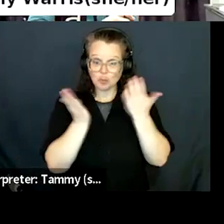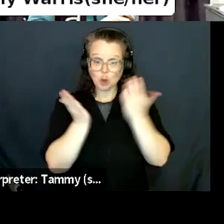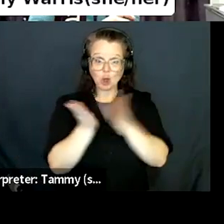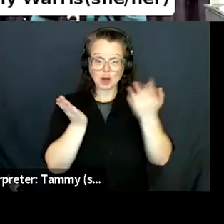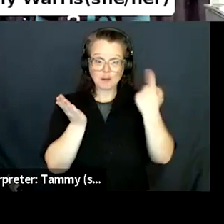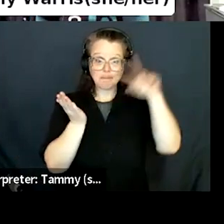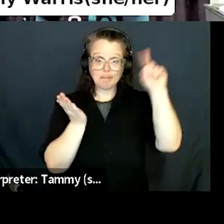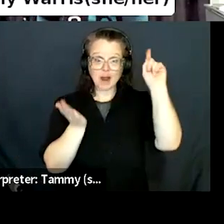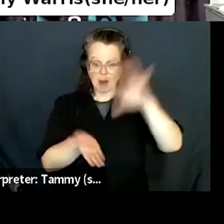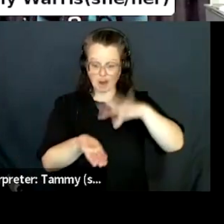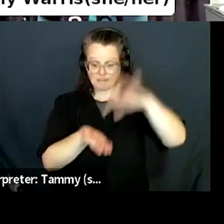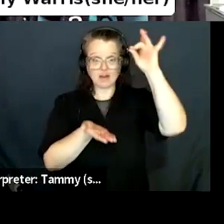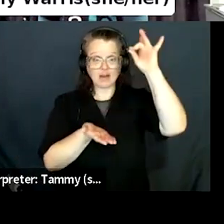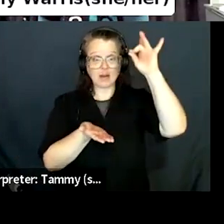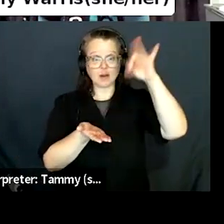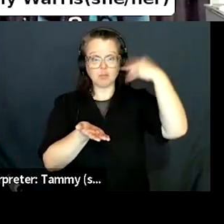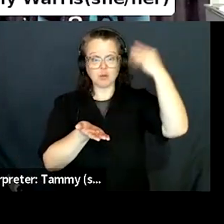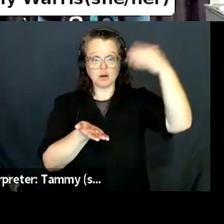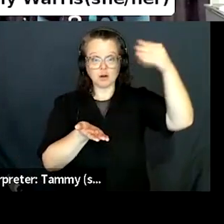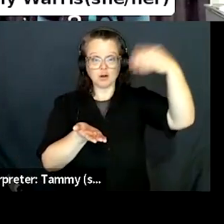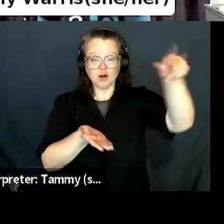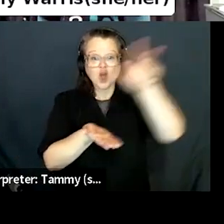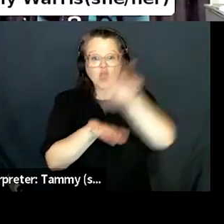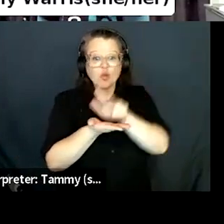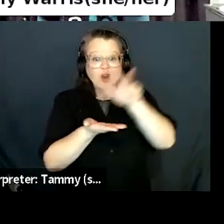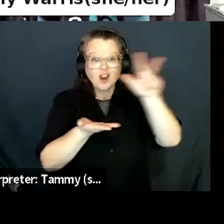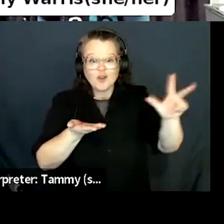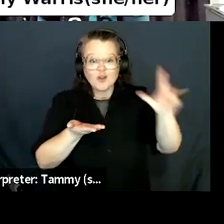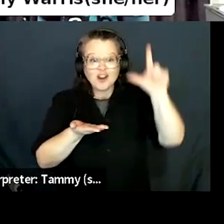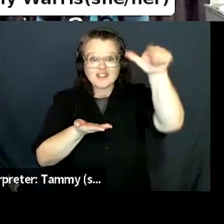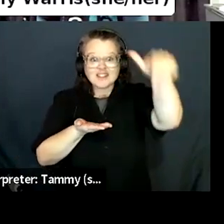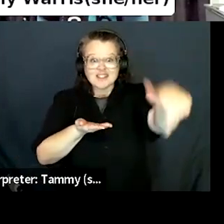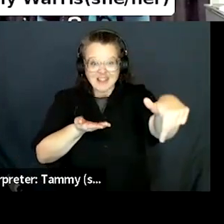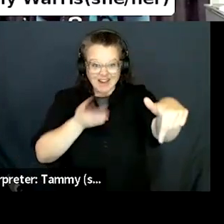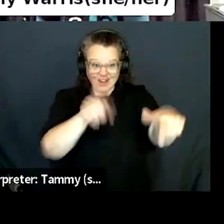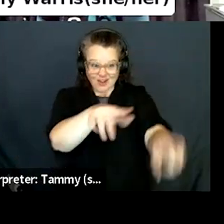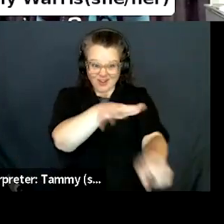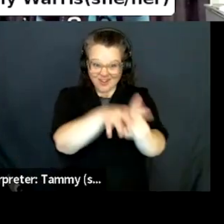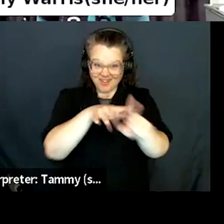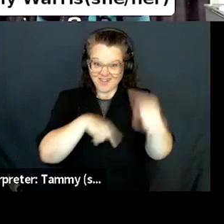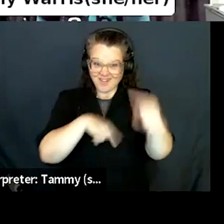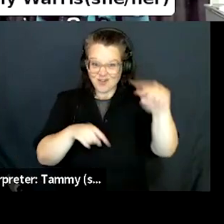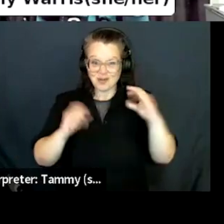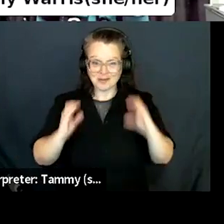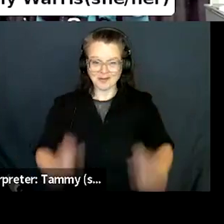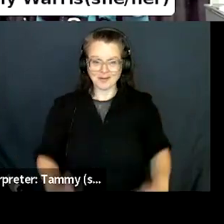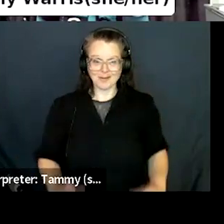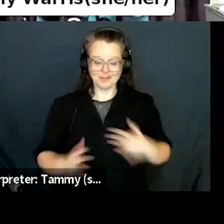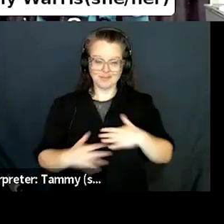Very good. Uh, long lingering problems. Um,